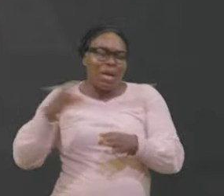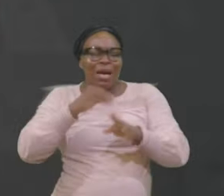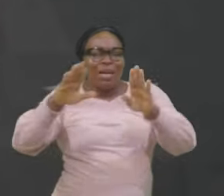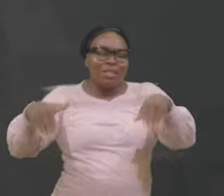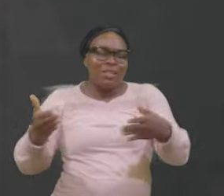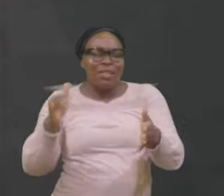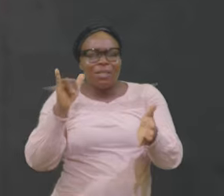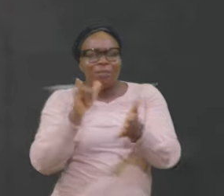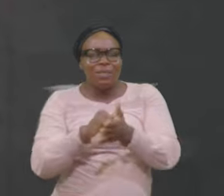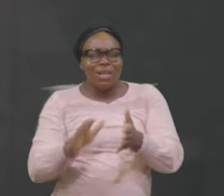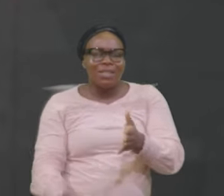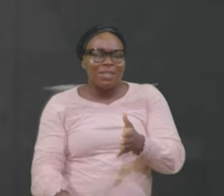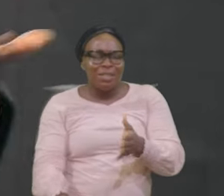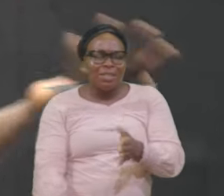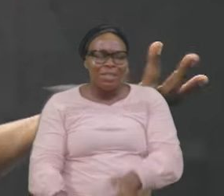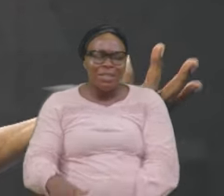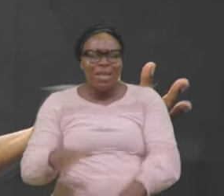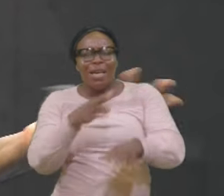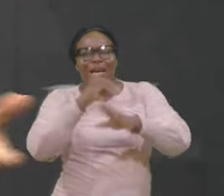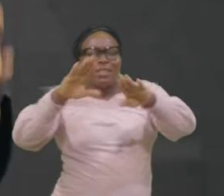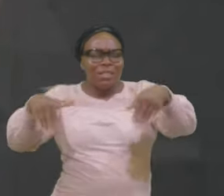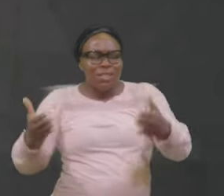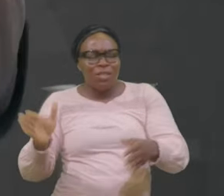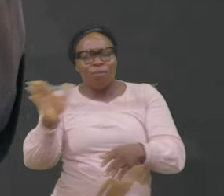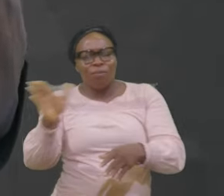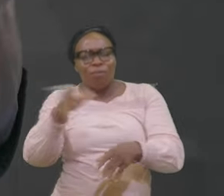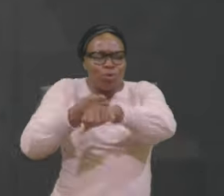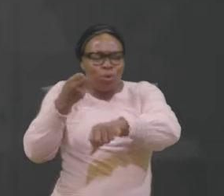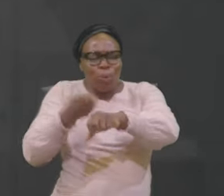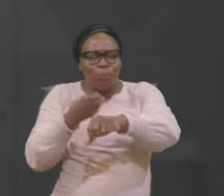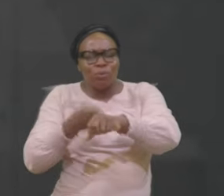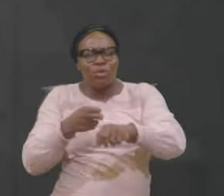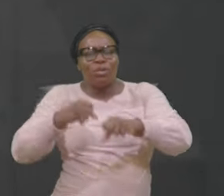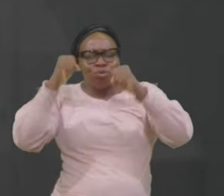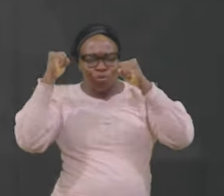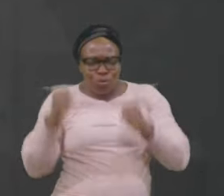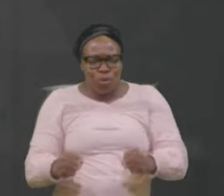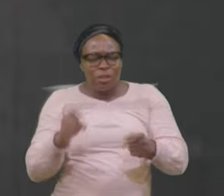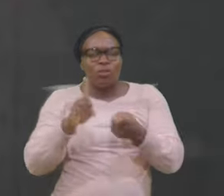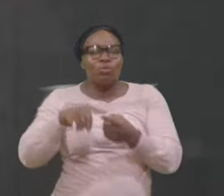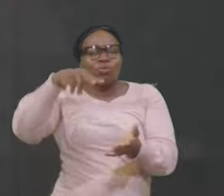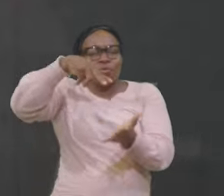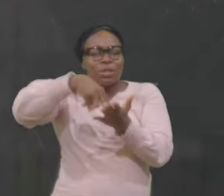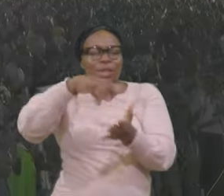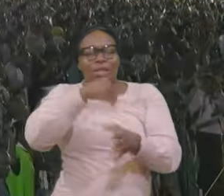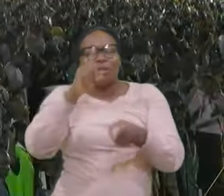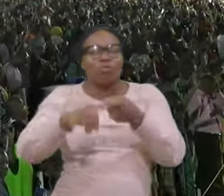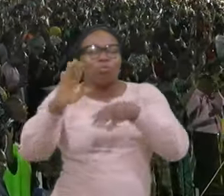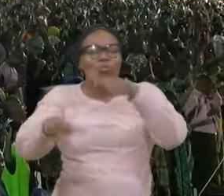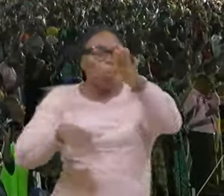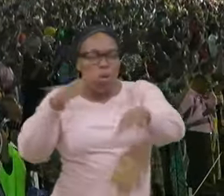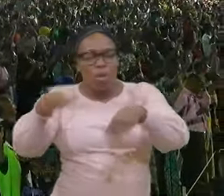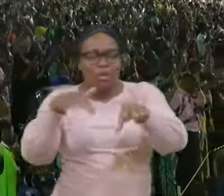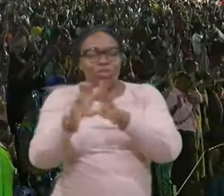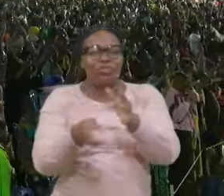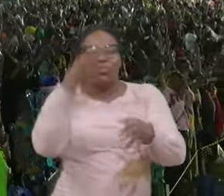Your Knee And Give Your Your Bone Strength To Stand And To Walk I Pray